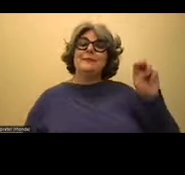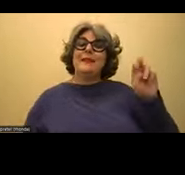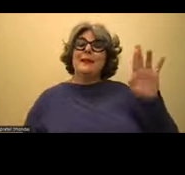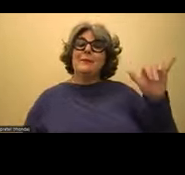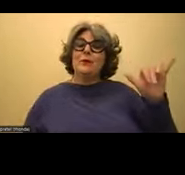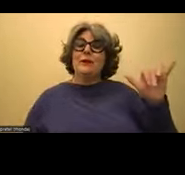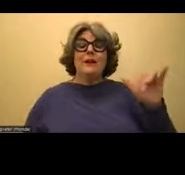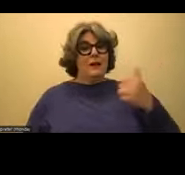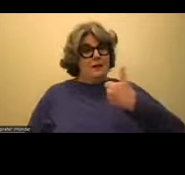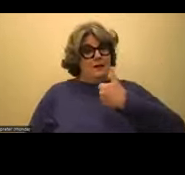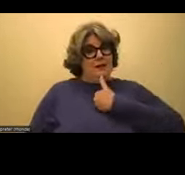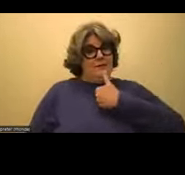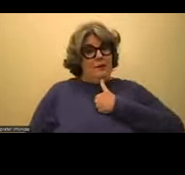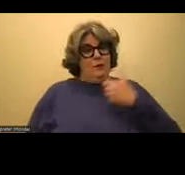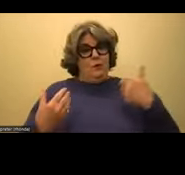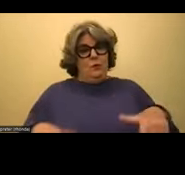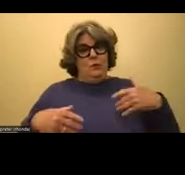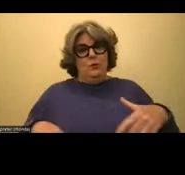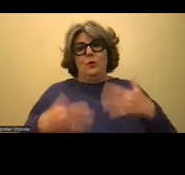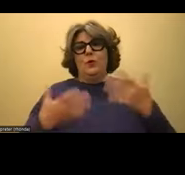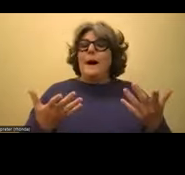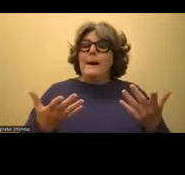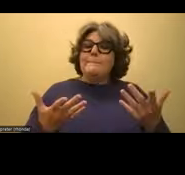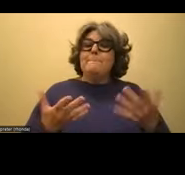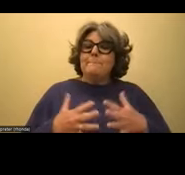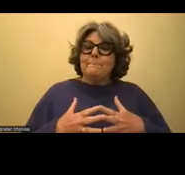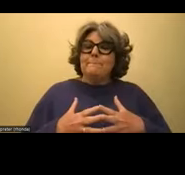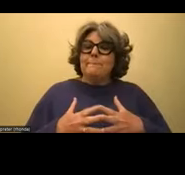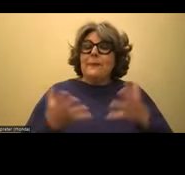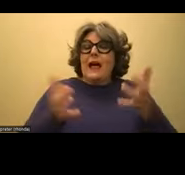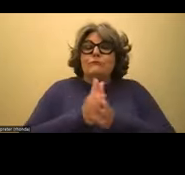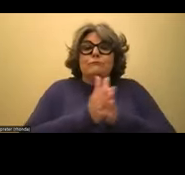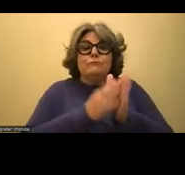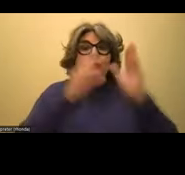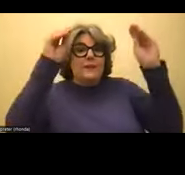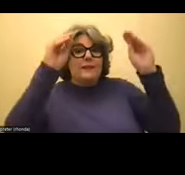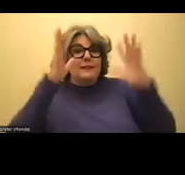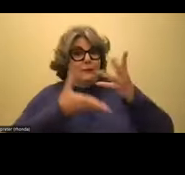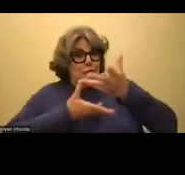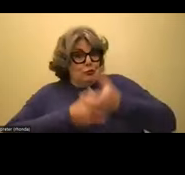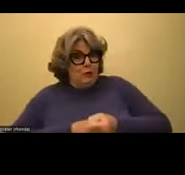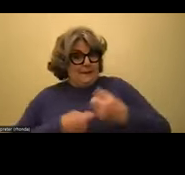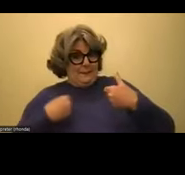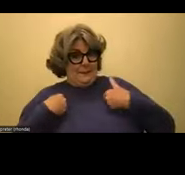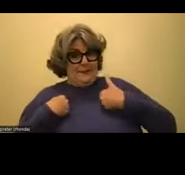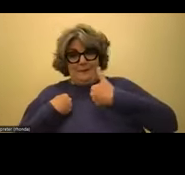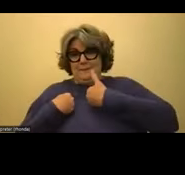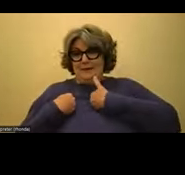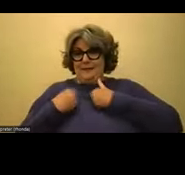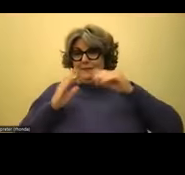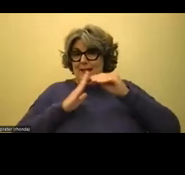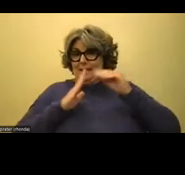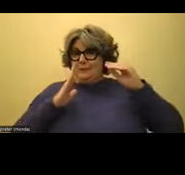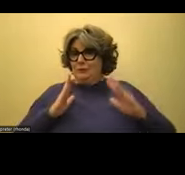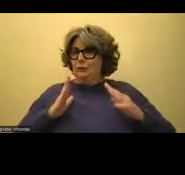For me, it's a lot of wanting the teacher to trust me enough to know what I'm